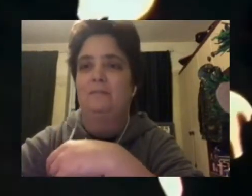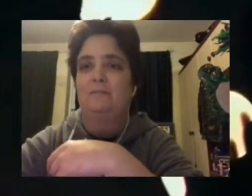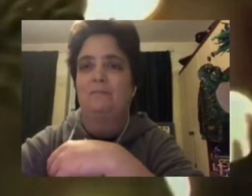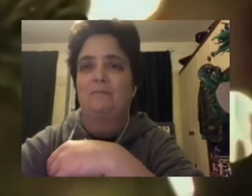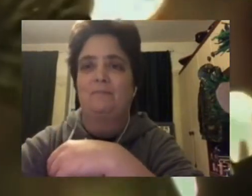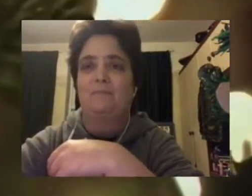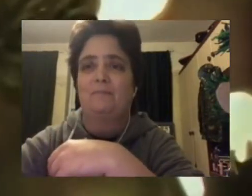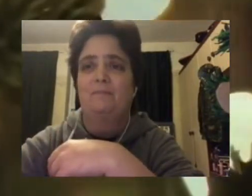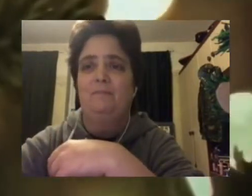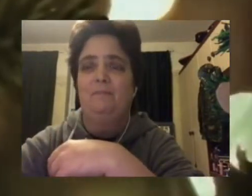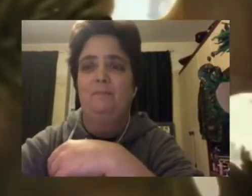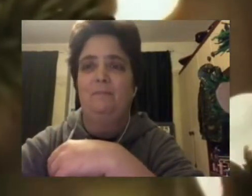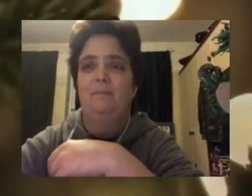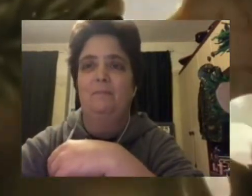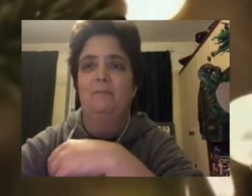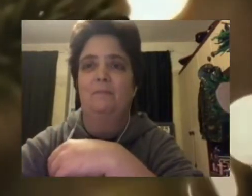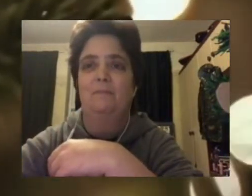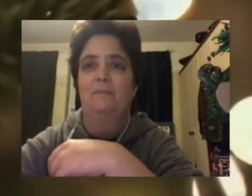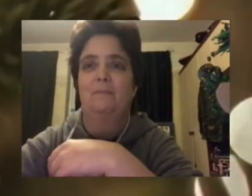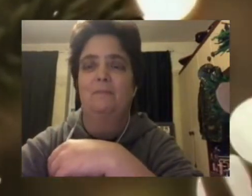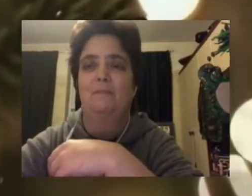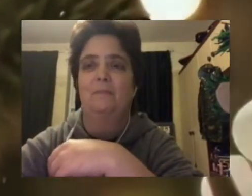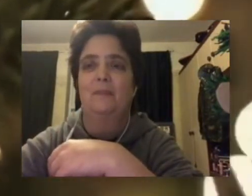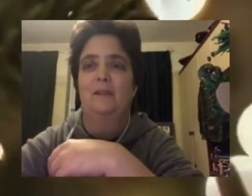we'll be sure so stressed